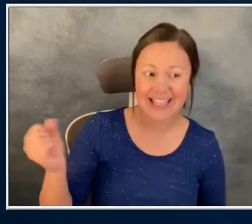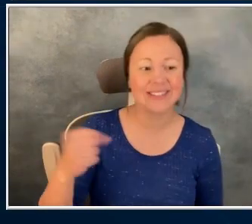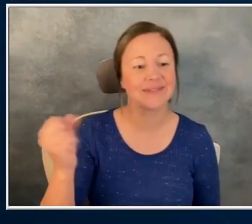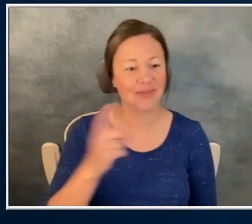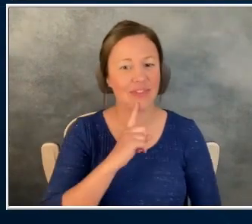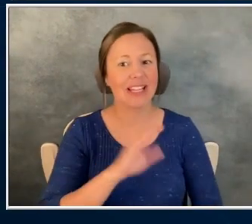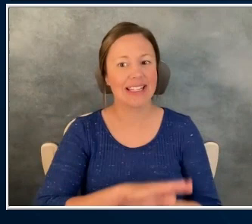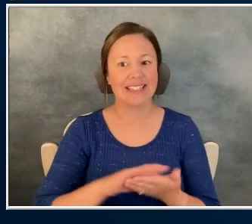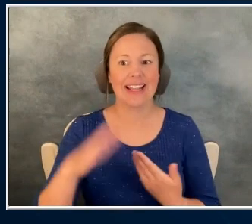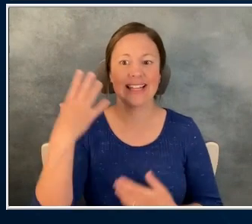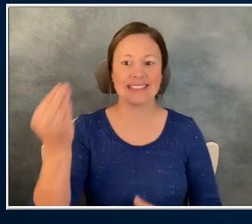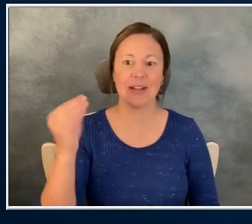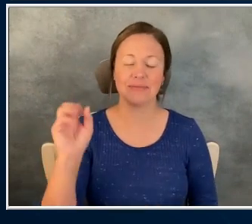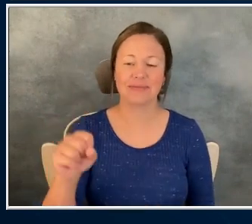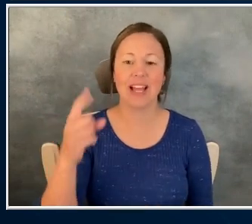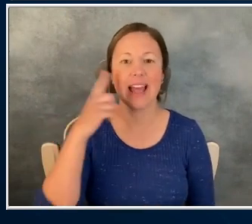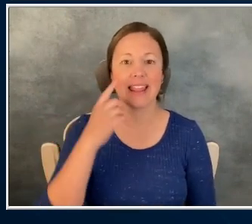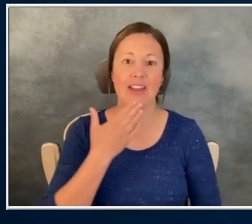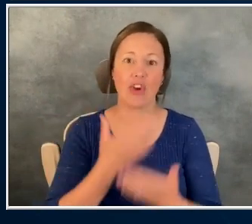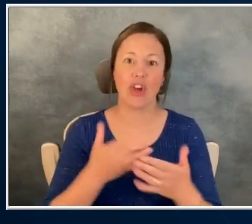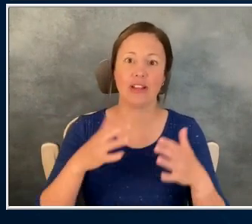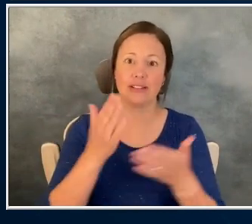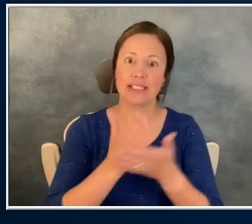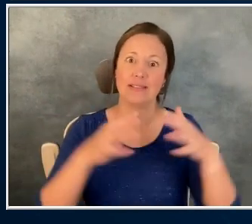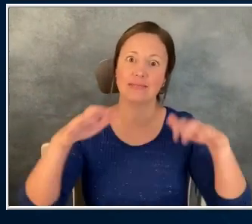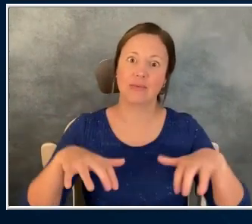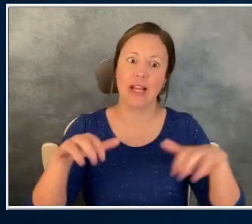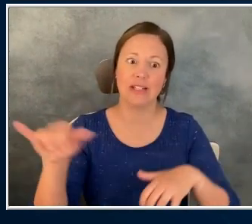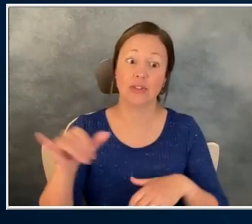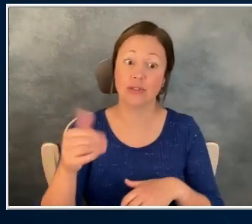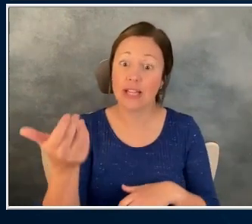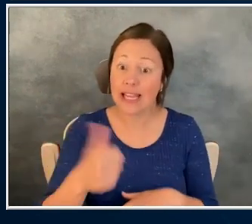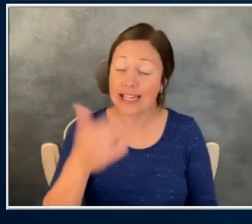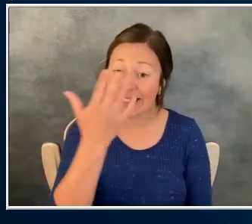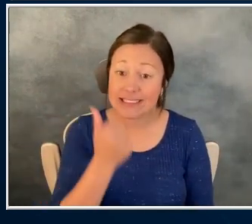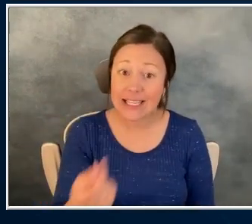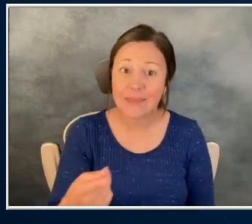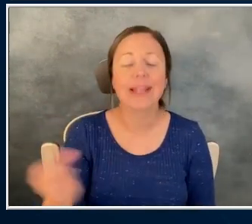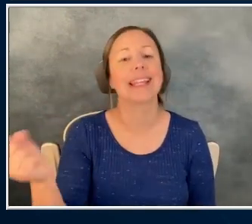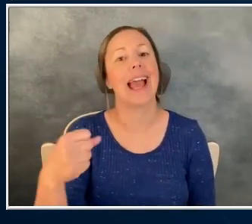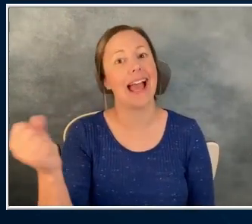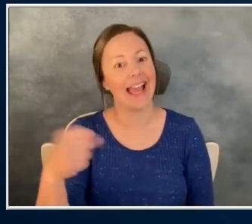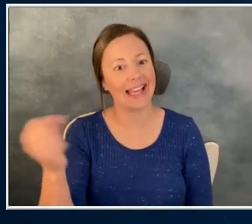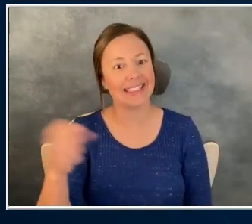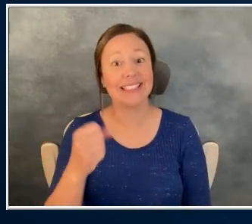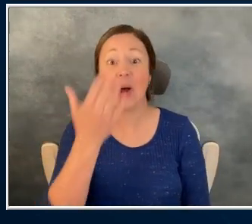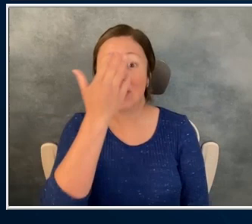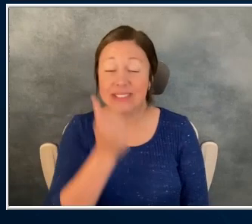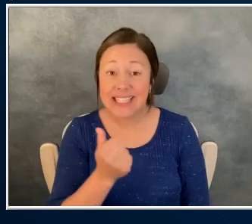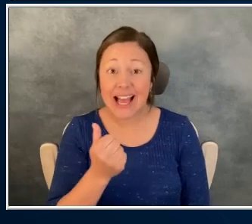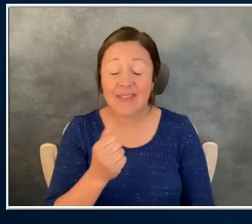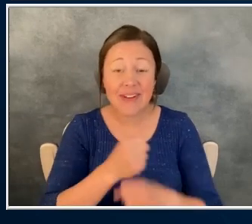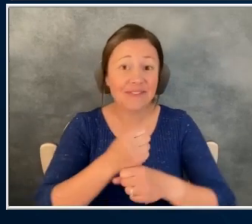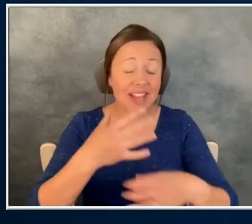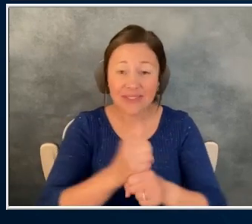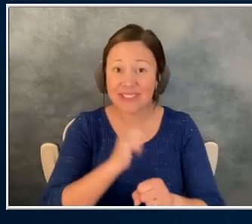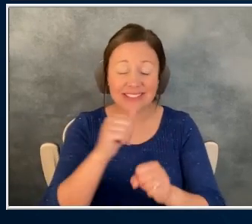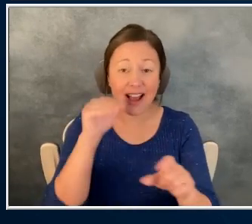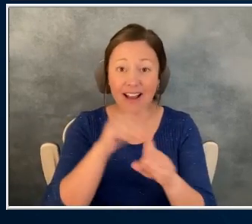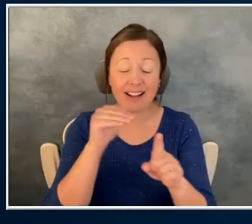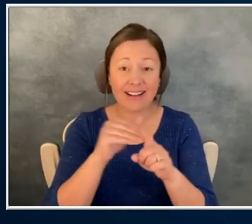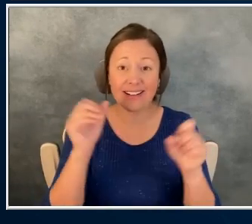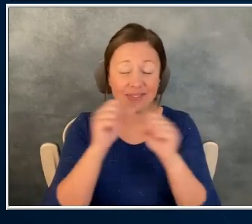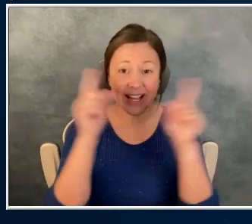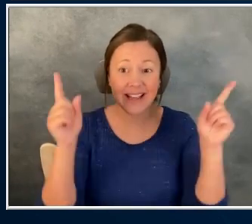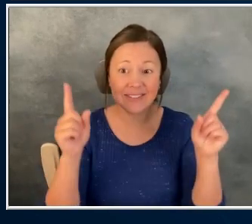out. I think it's good we got some rain overnight too. Did you get any sleep? I did get sleep. you slept through the fireworks? Yeah, it's good. There's one night a